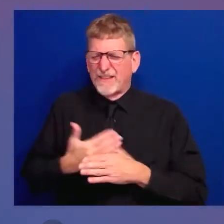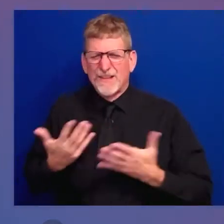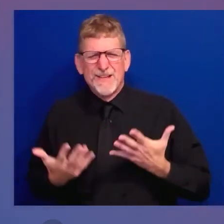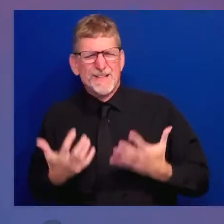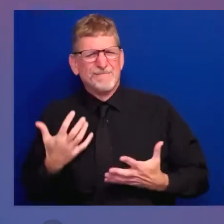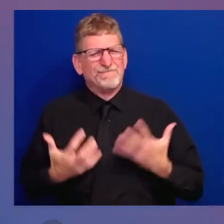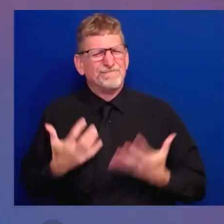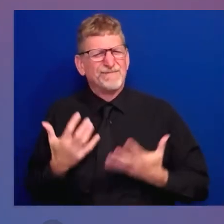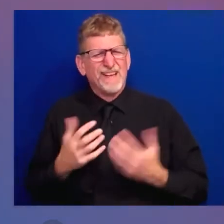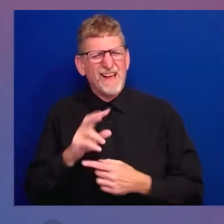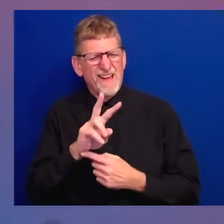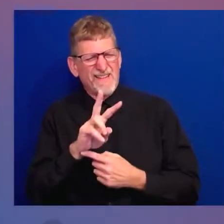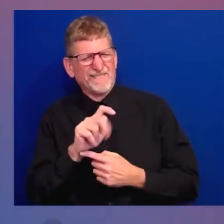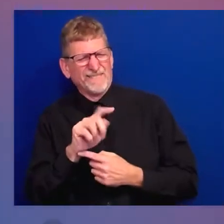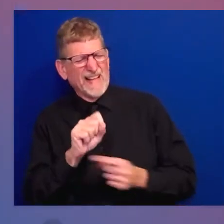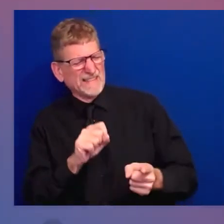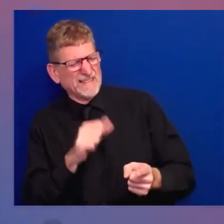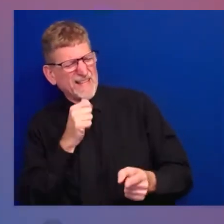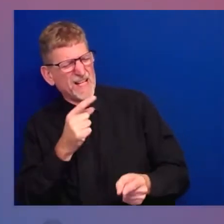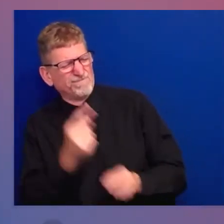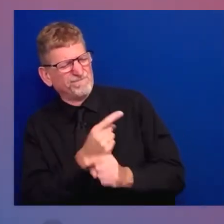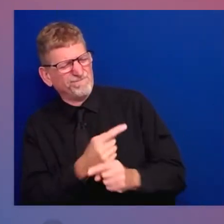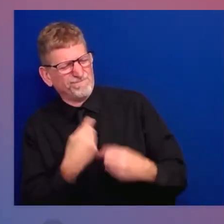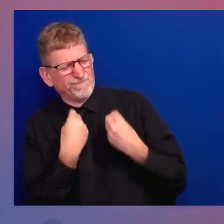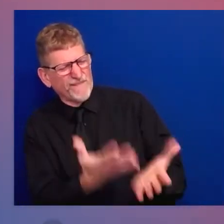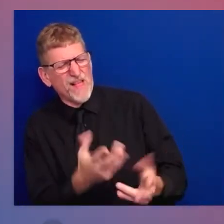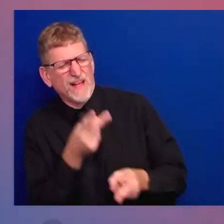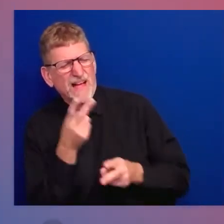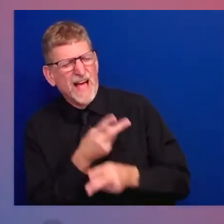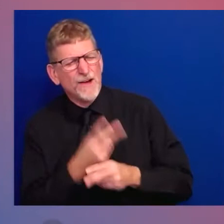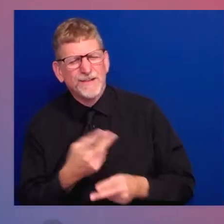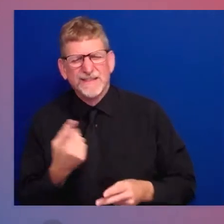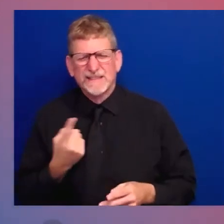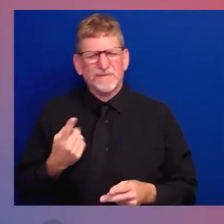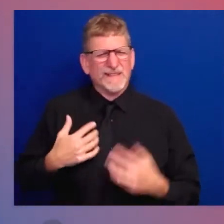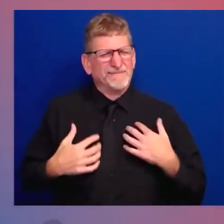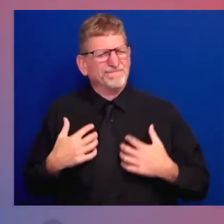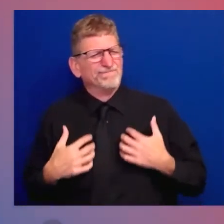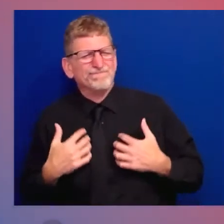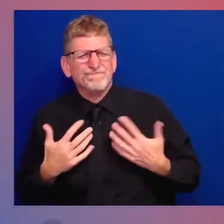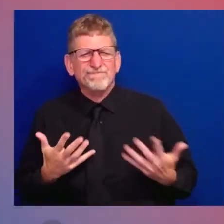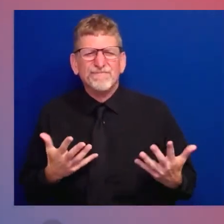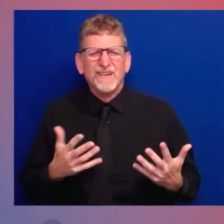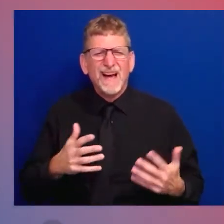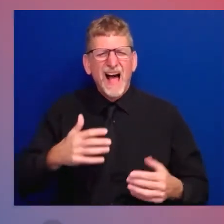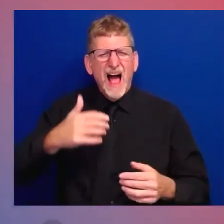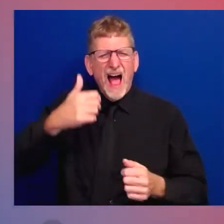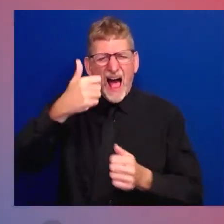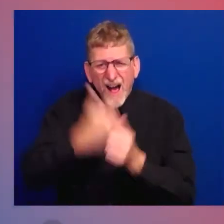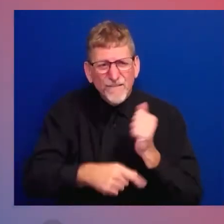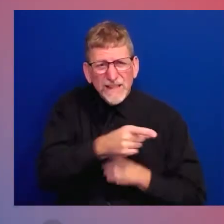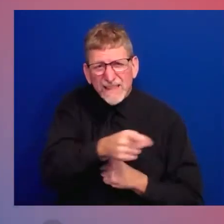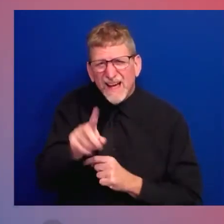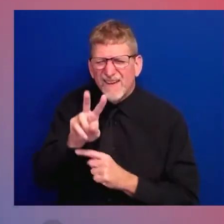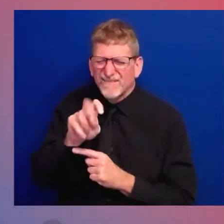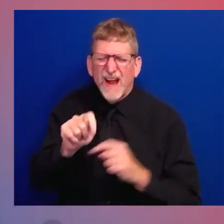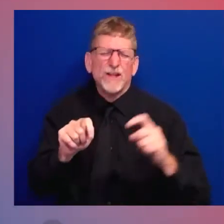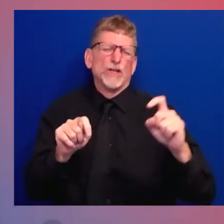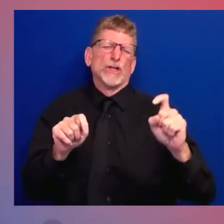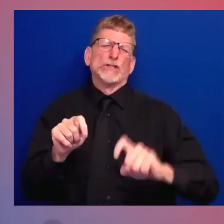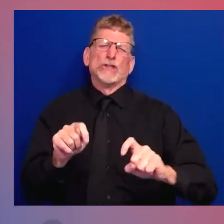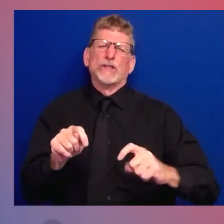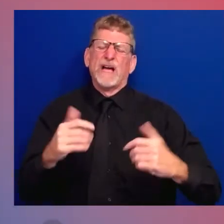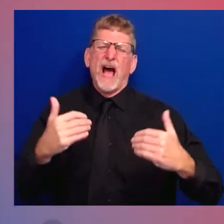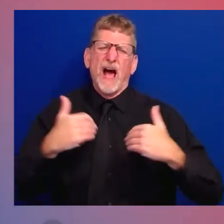is every single solitary veteran deserves to be treated with dignity. They shouldn't have to ask for a damn